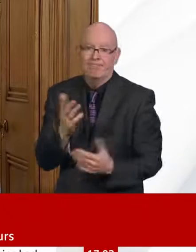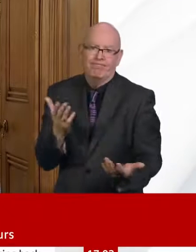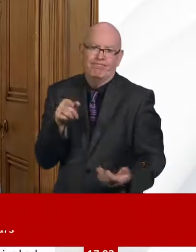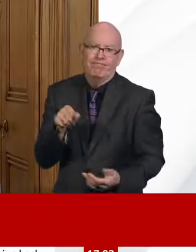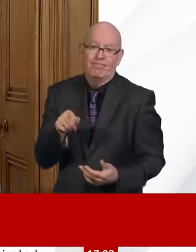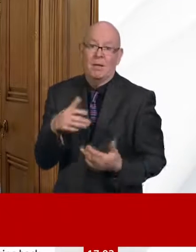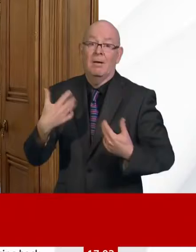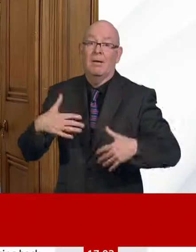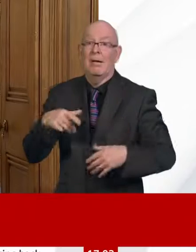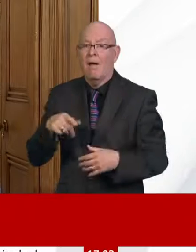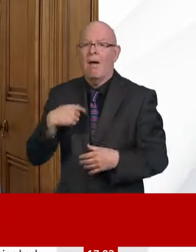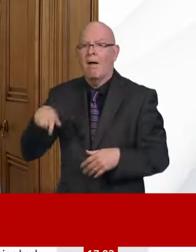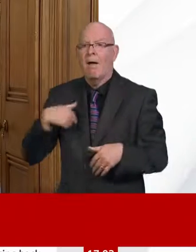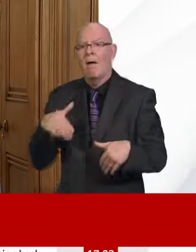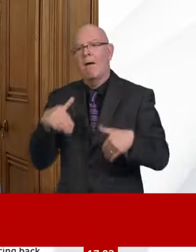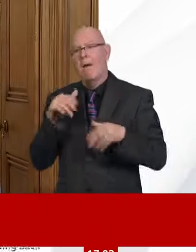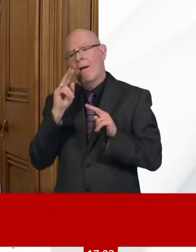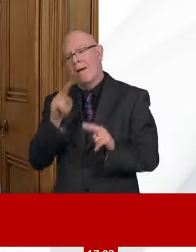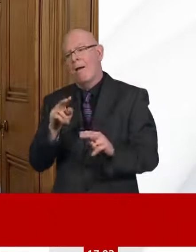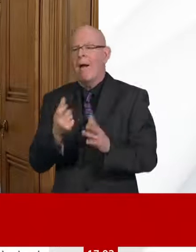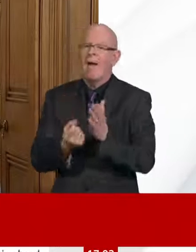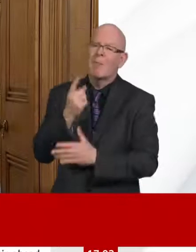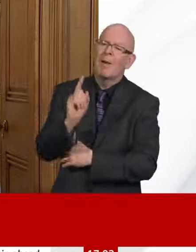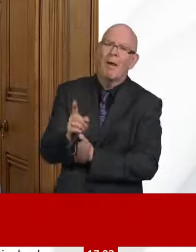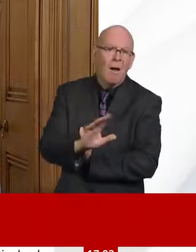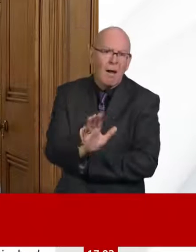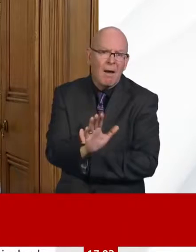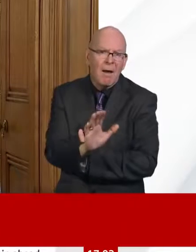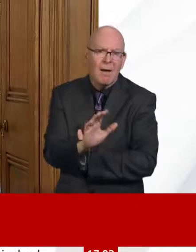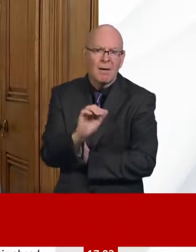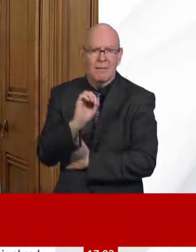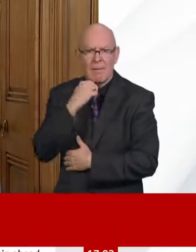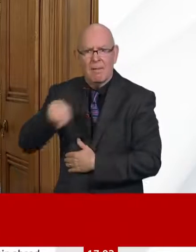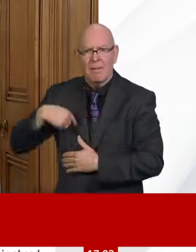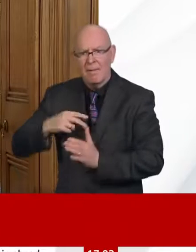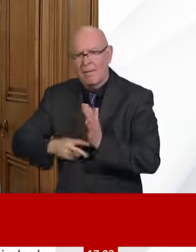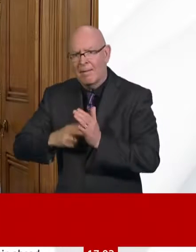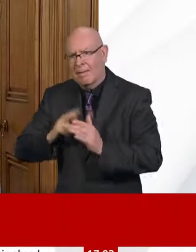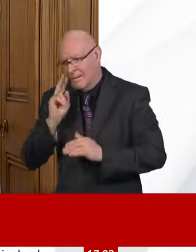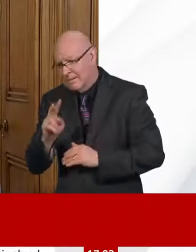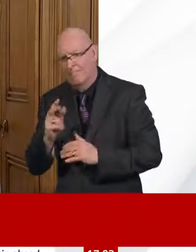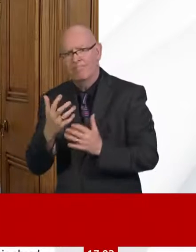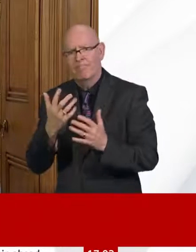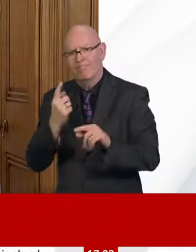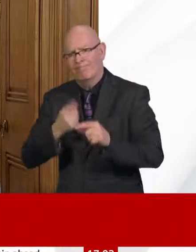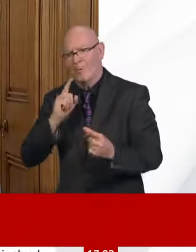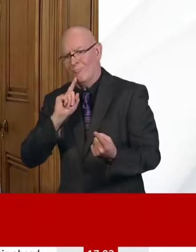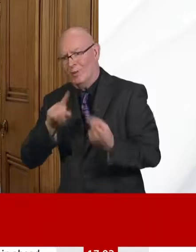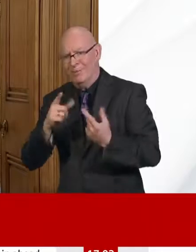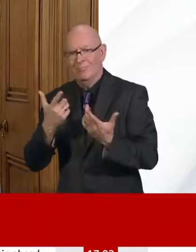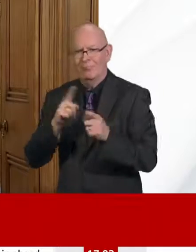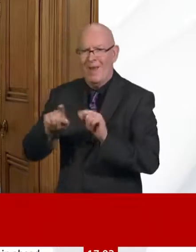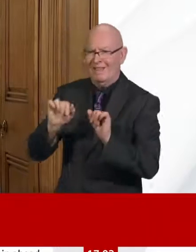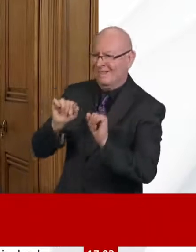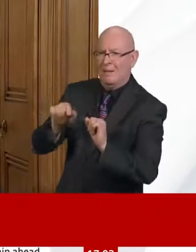support people and businesses while the restrictions are in place, and to make sure that as the restrictions are changed, we